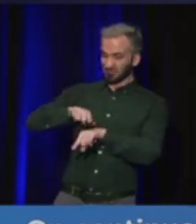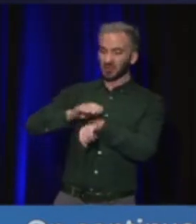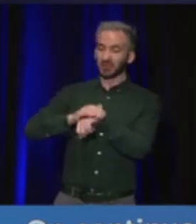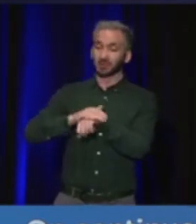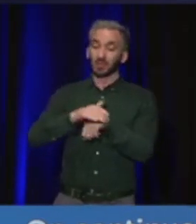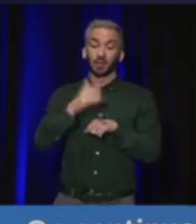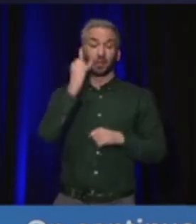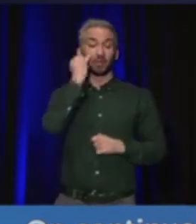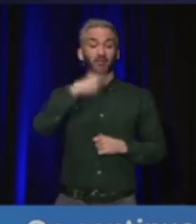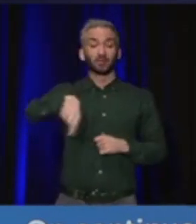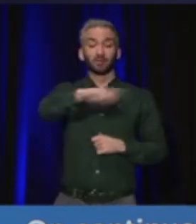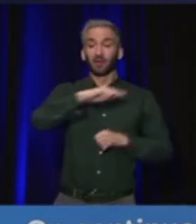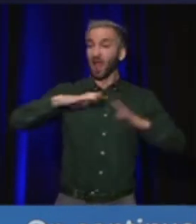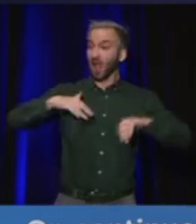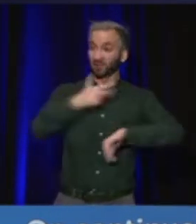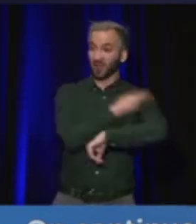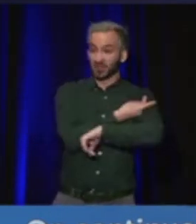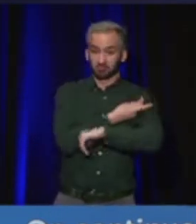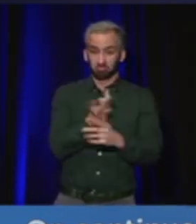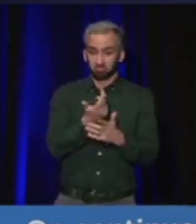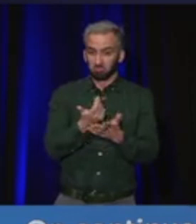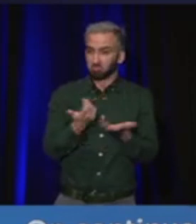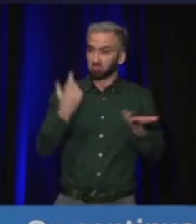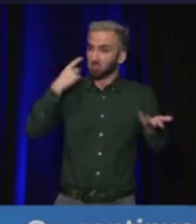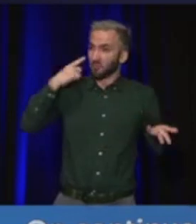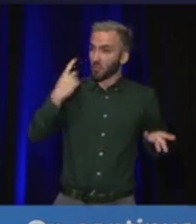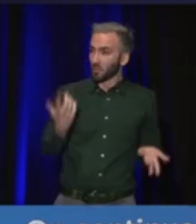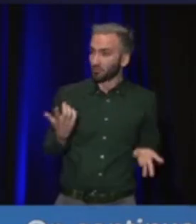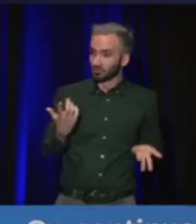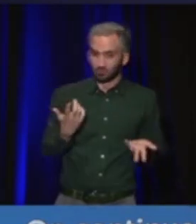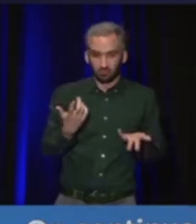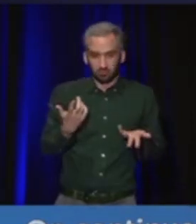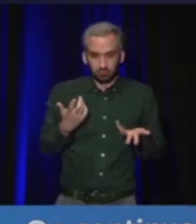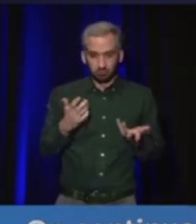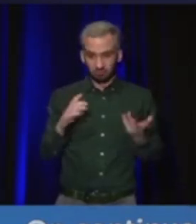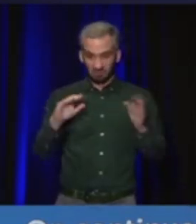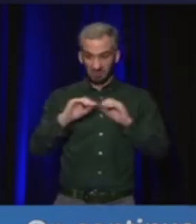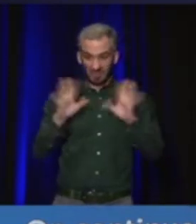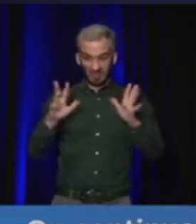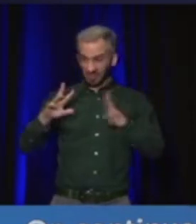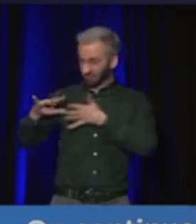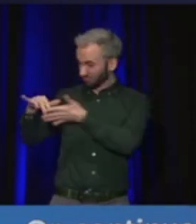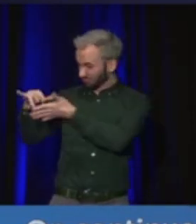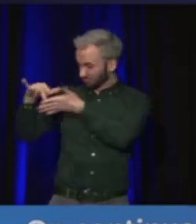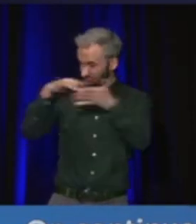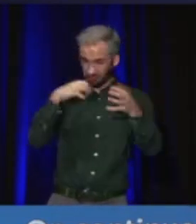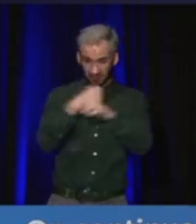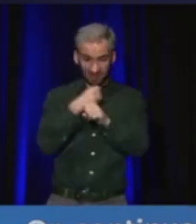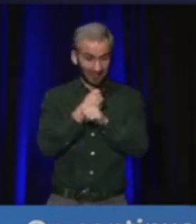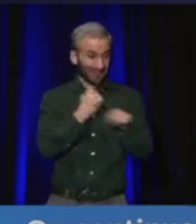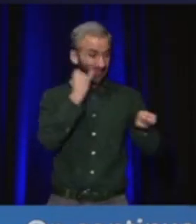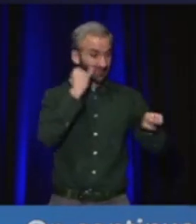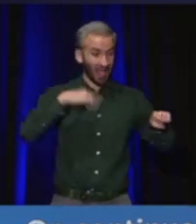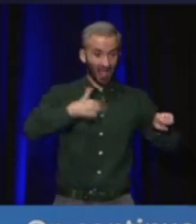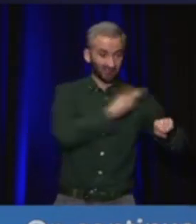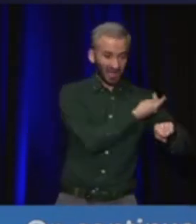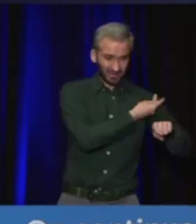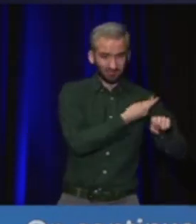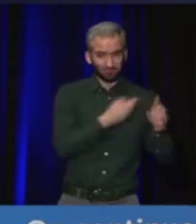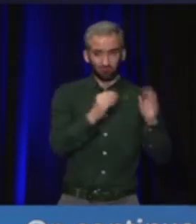themselves because it's clearly a higher risk for them not to be vaccinated and